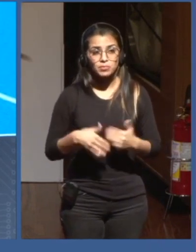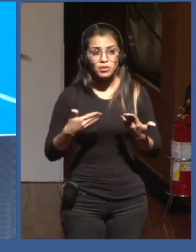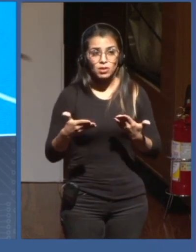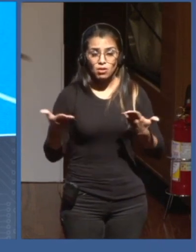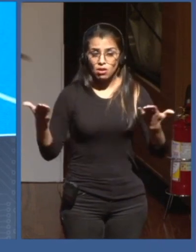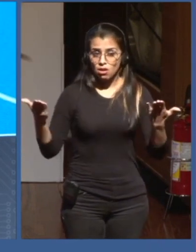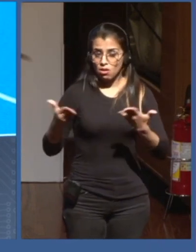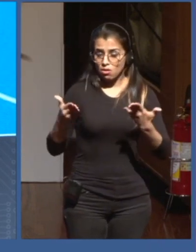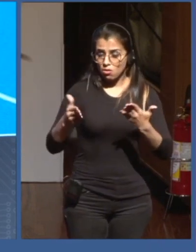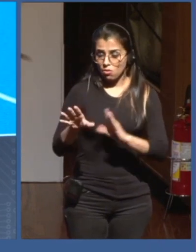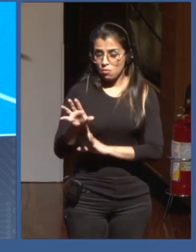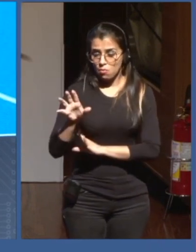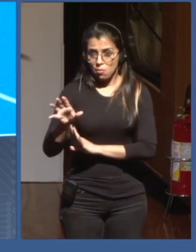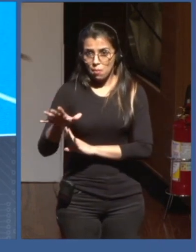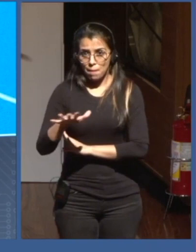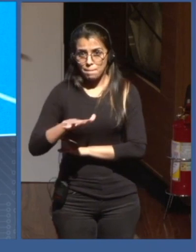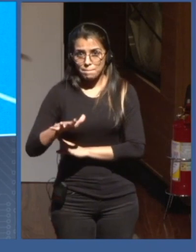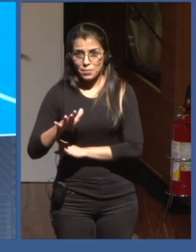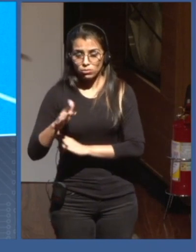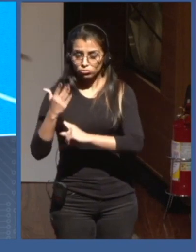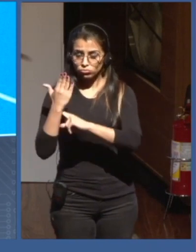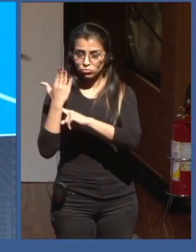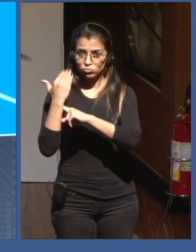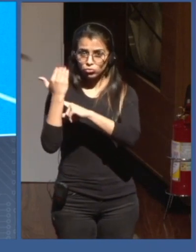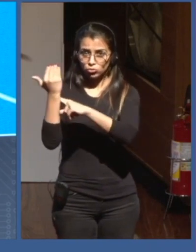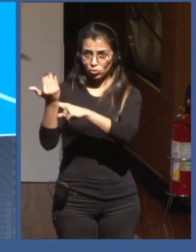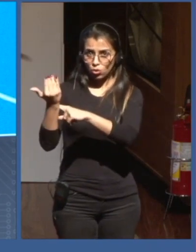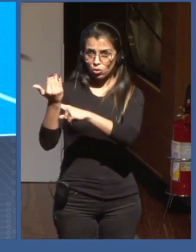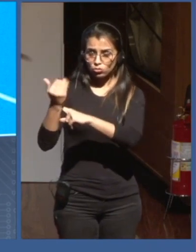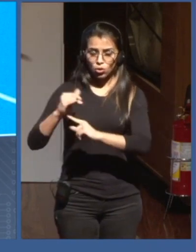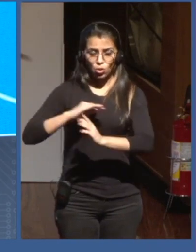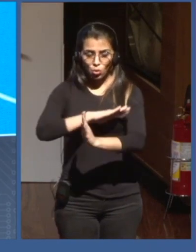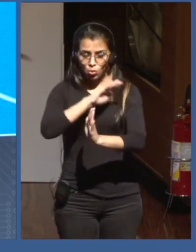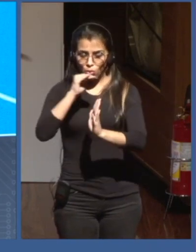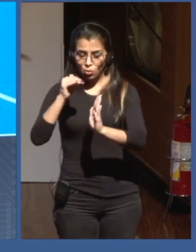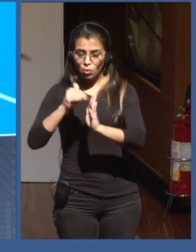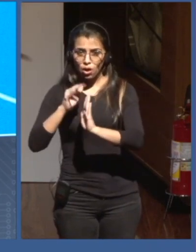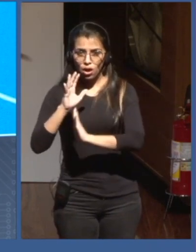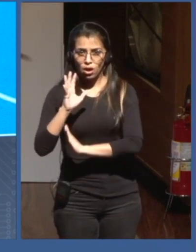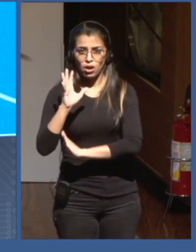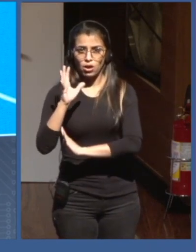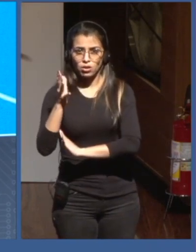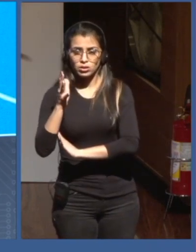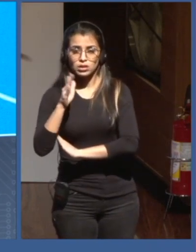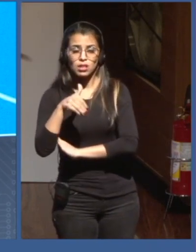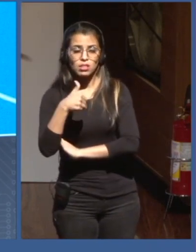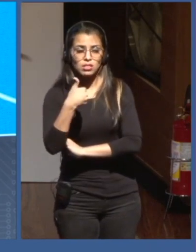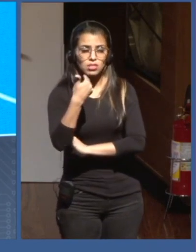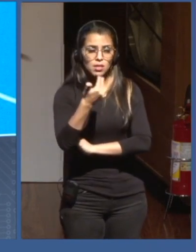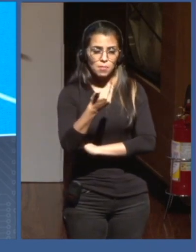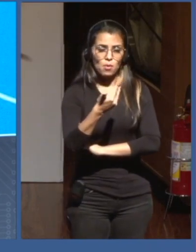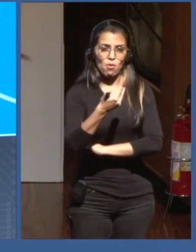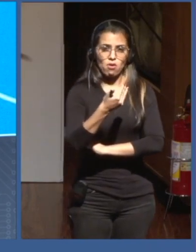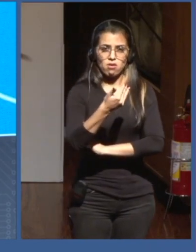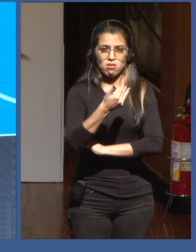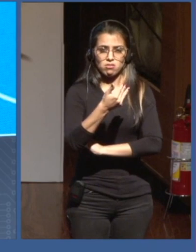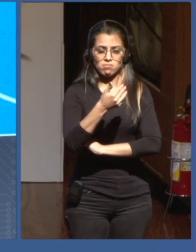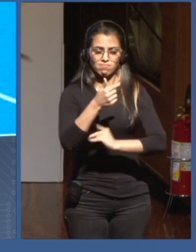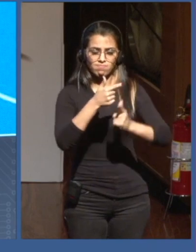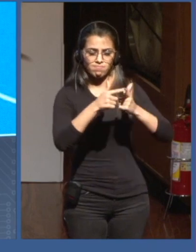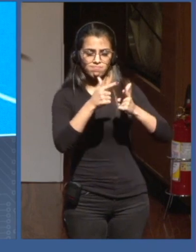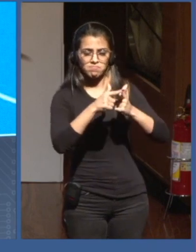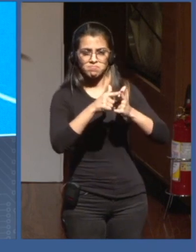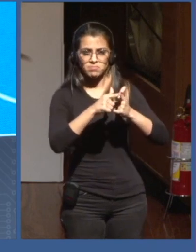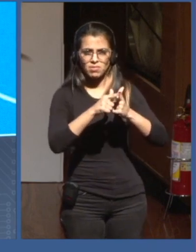happens on the servers, behind the firewalls of the companies. No data ever leave the servers of the company. And so,